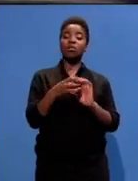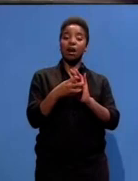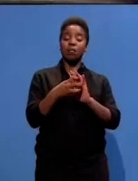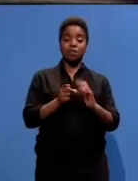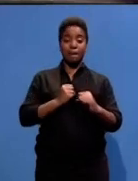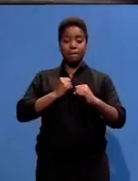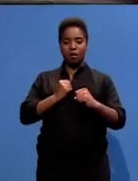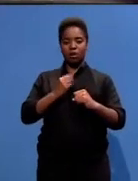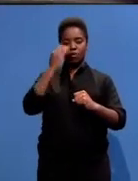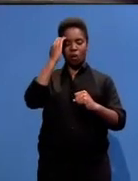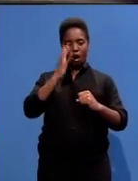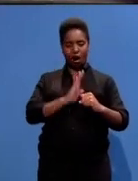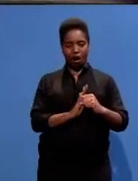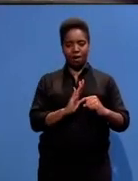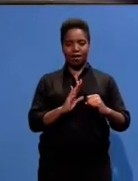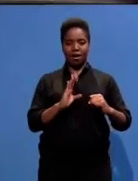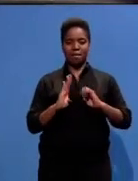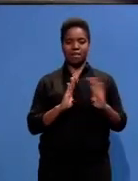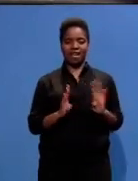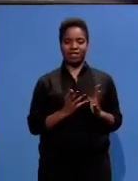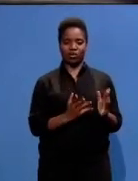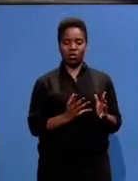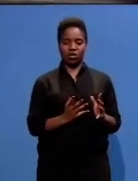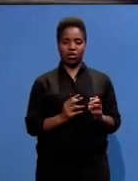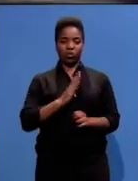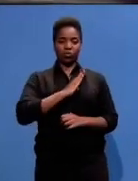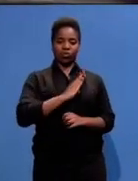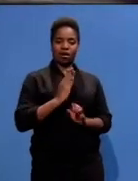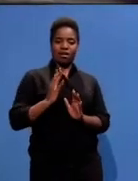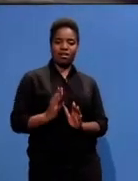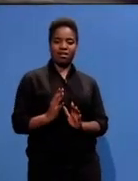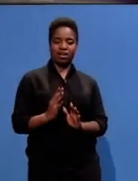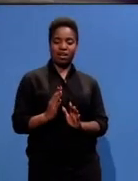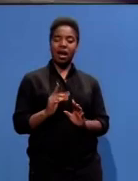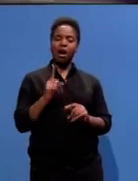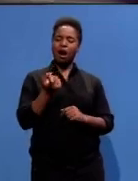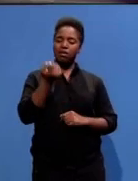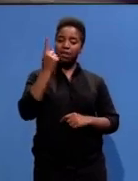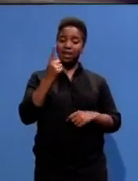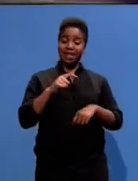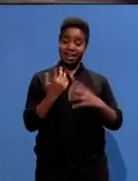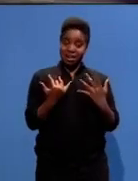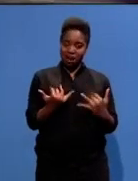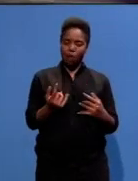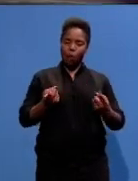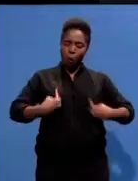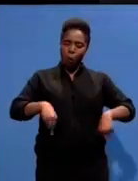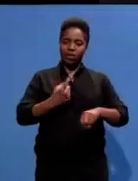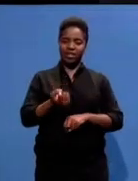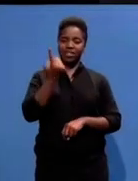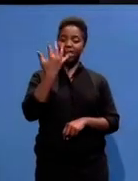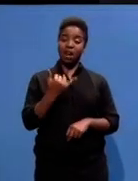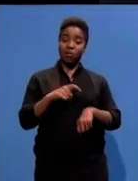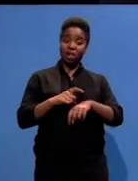and the soldier realised this was a time for talking, a time to build the peace. Wow, thank you.